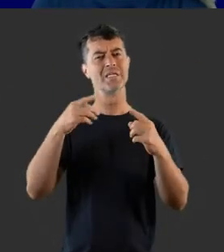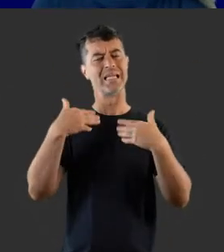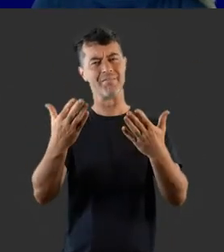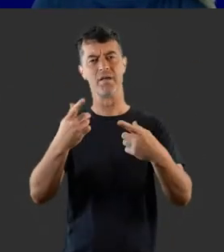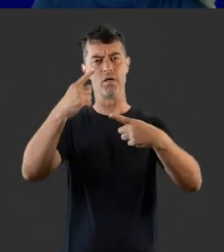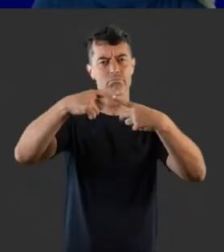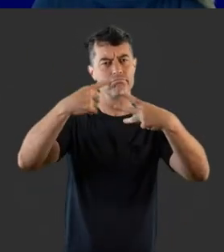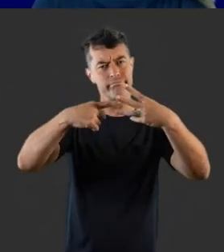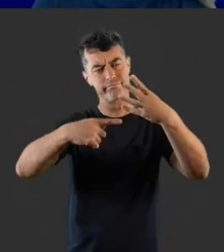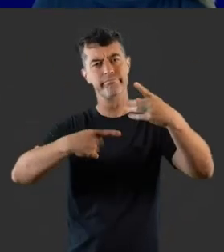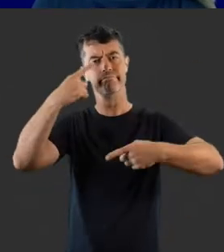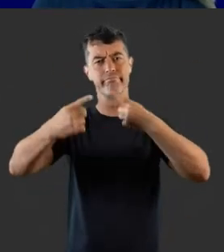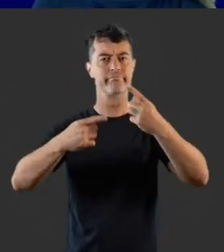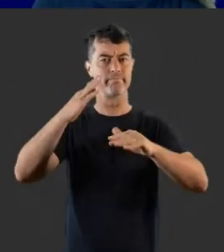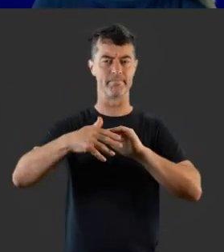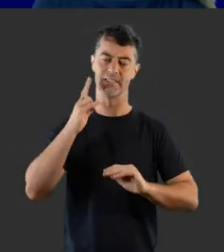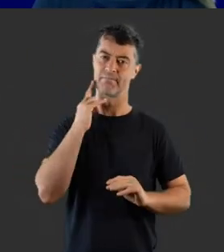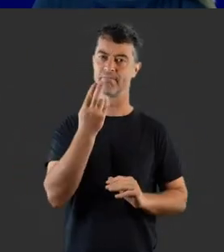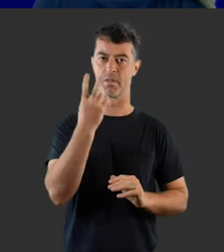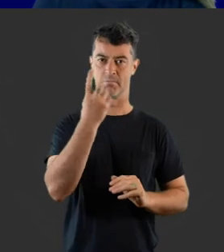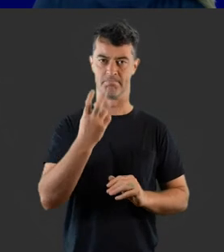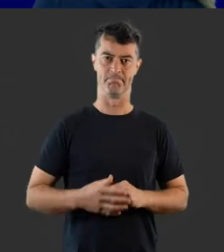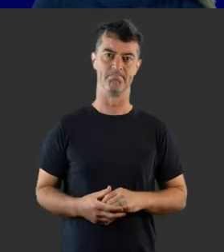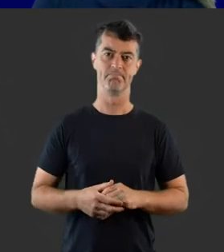exploration of topics in Deaf Blindness.